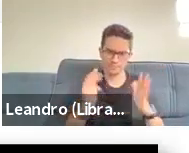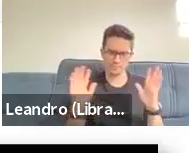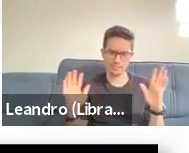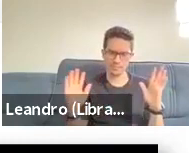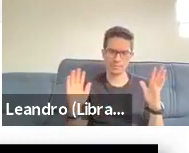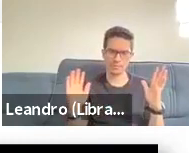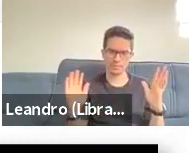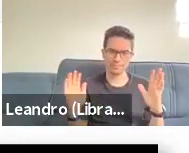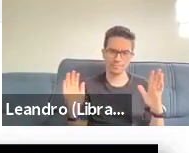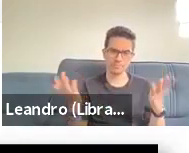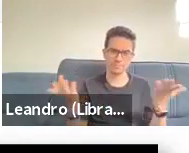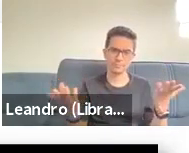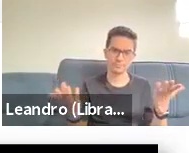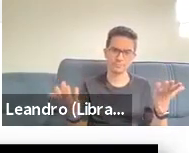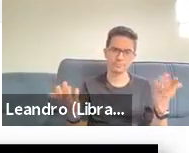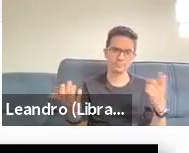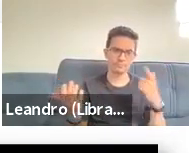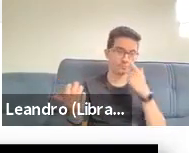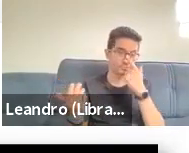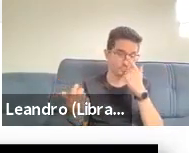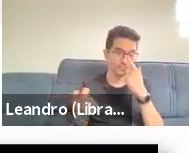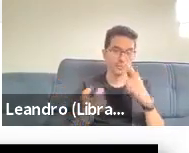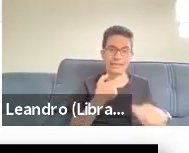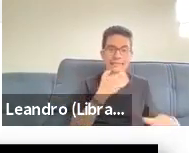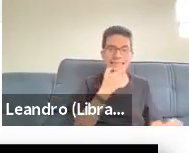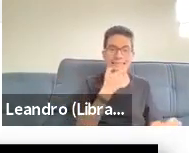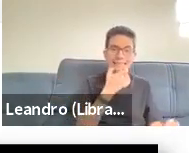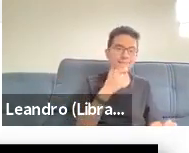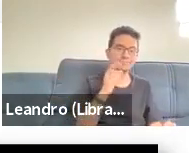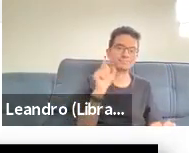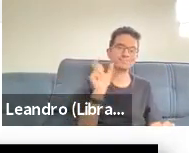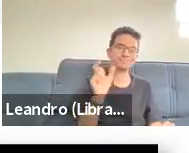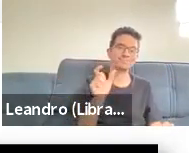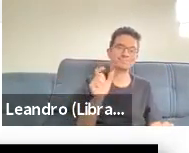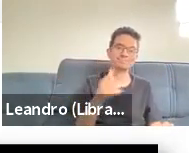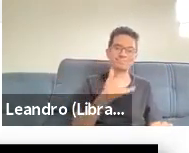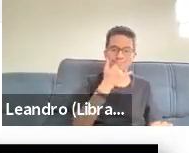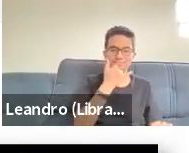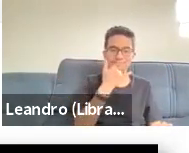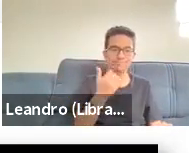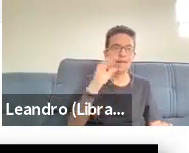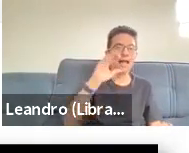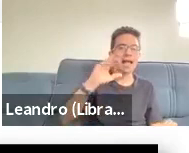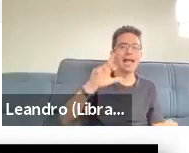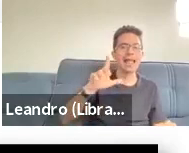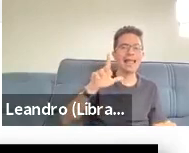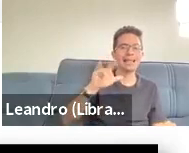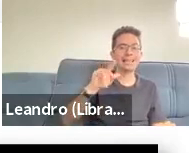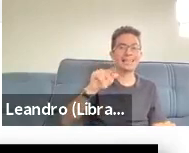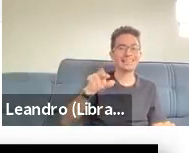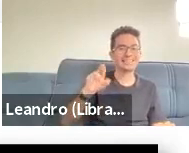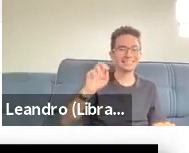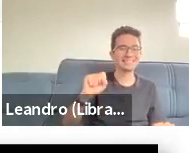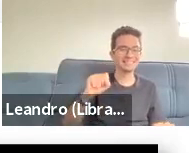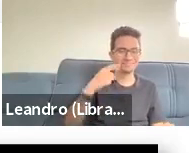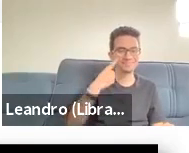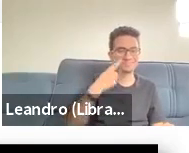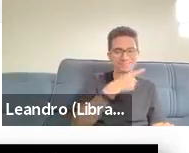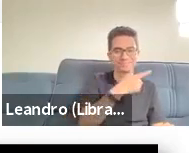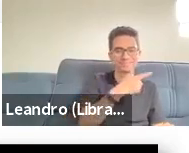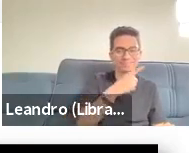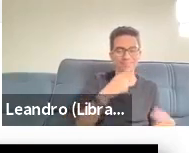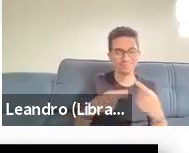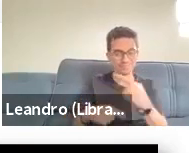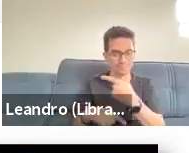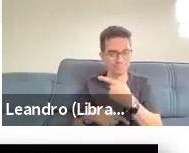exactly how this problem started out for them. That's the trouble trouble source that they started with. So in this short stretch of interaction